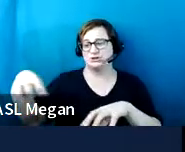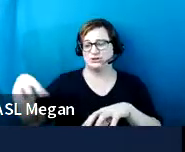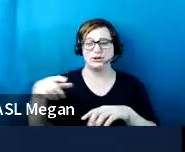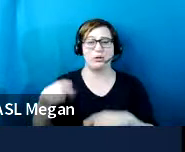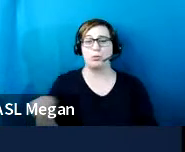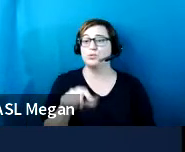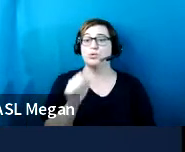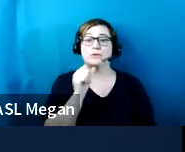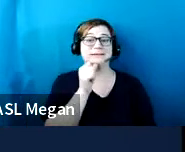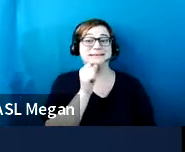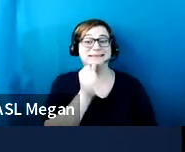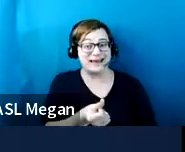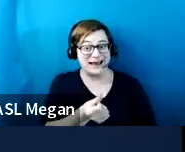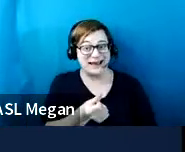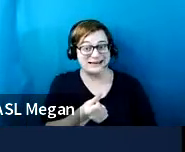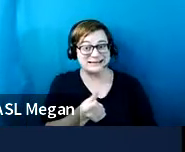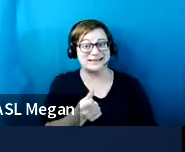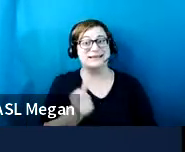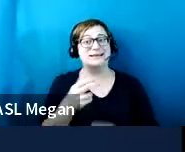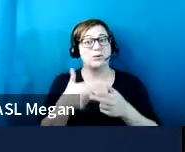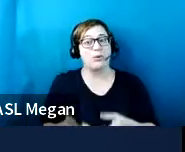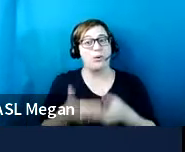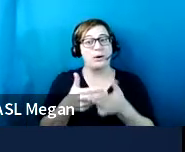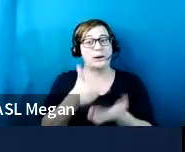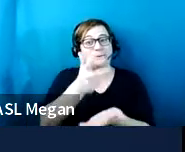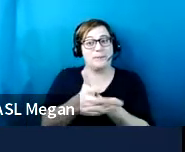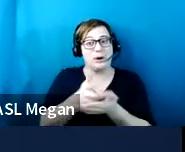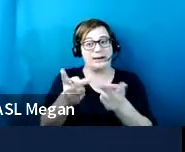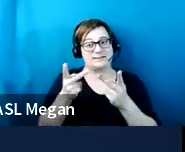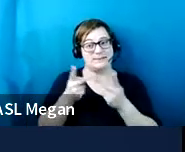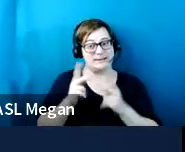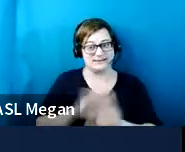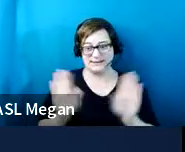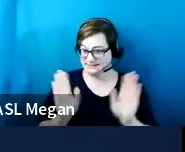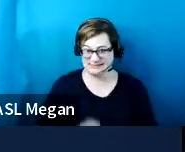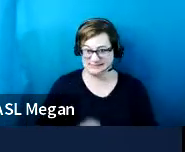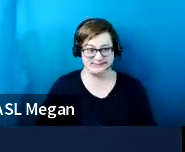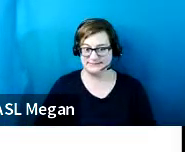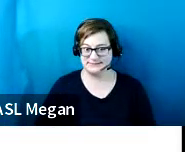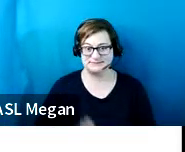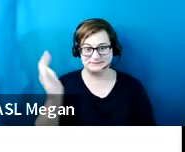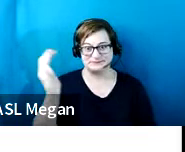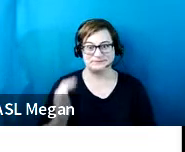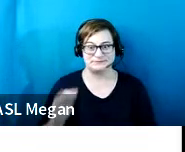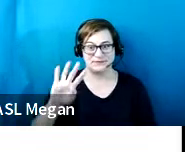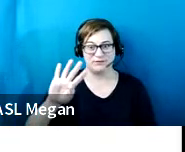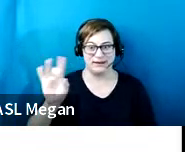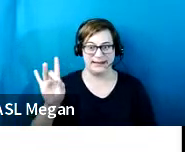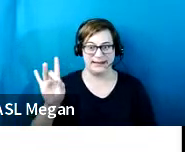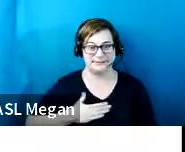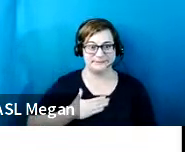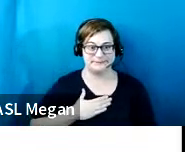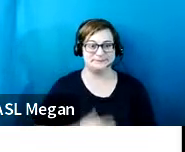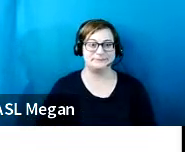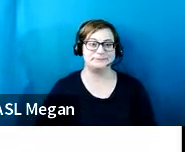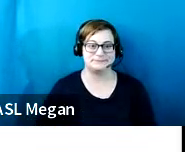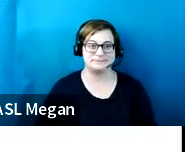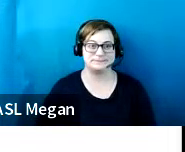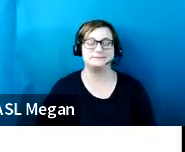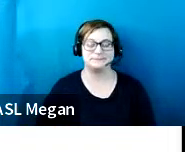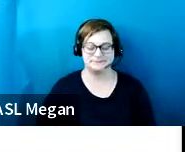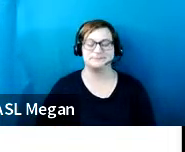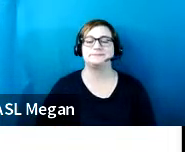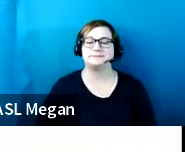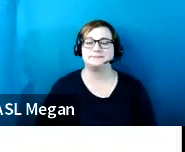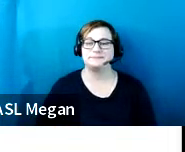considered parking spaces. So next slide 48. So we do